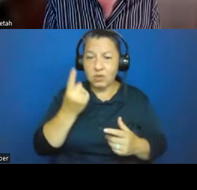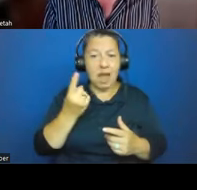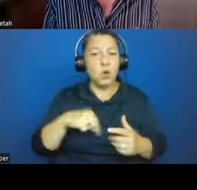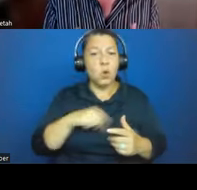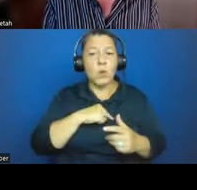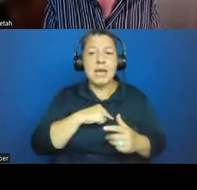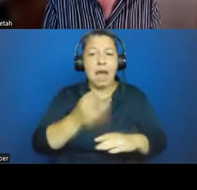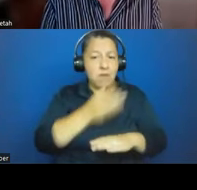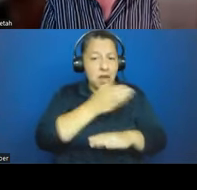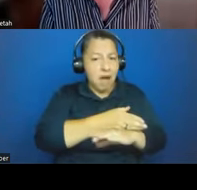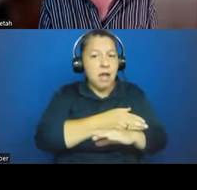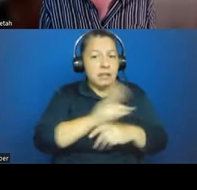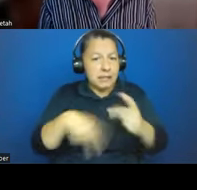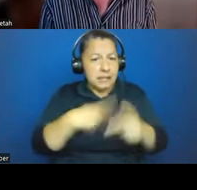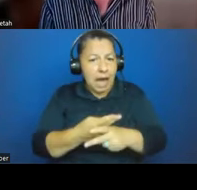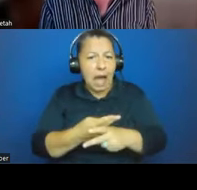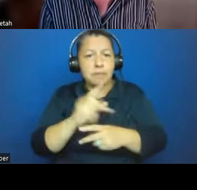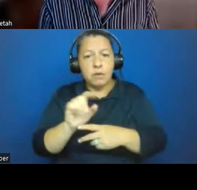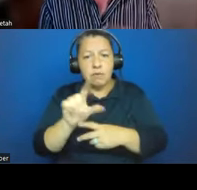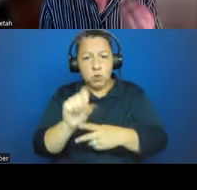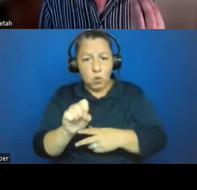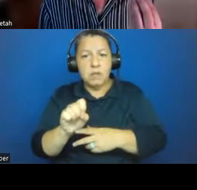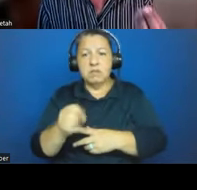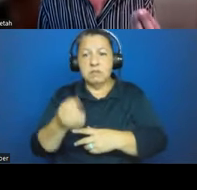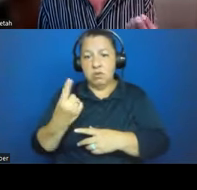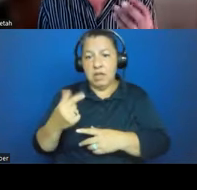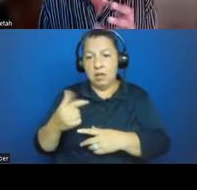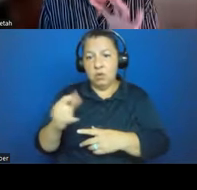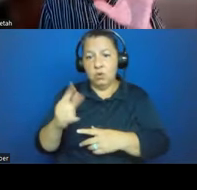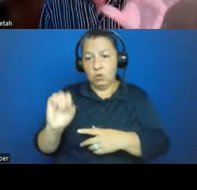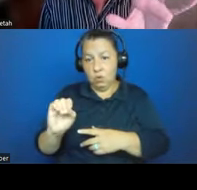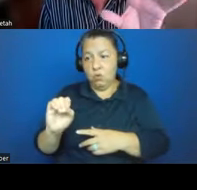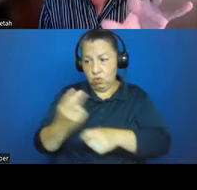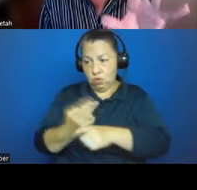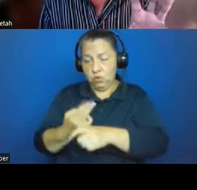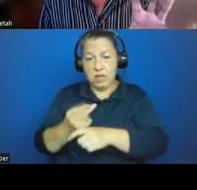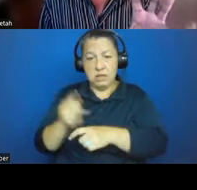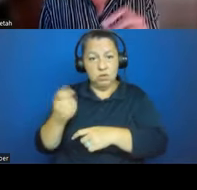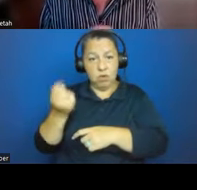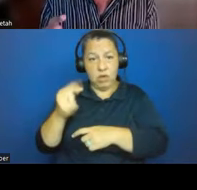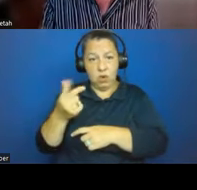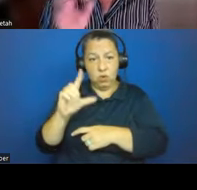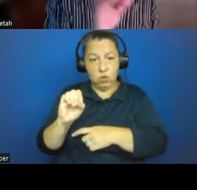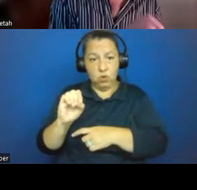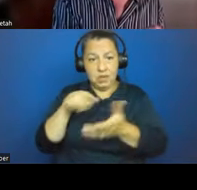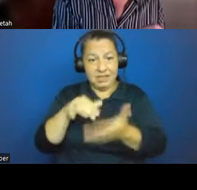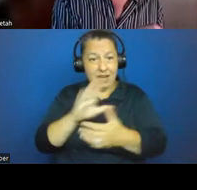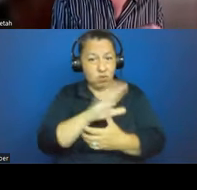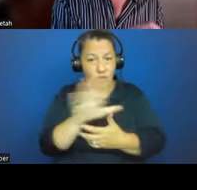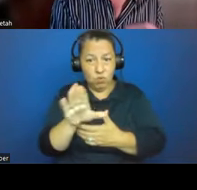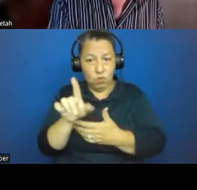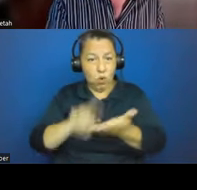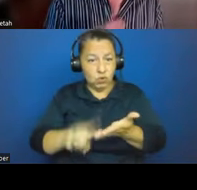tools that Google, for example, uses. Google effectively studies your search history to train its